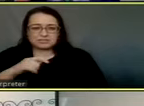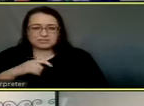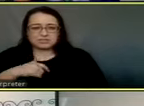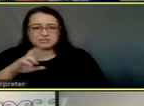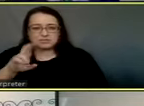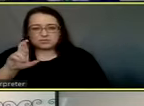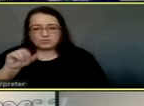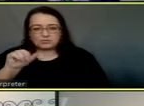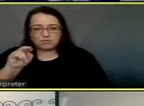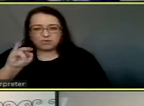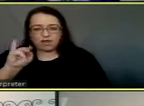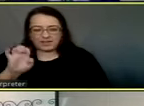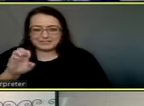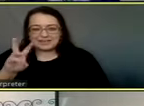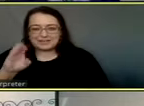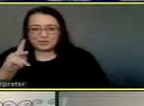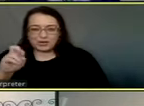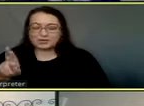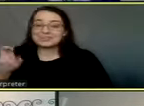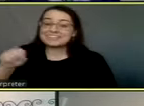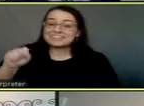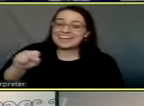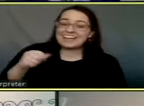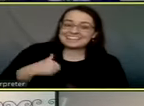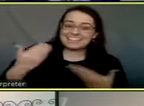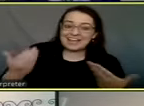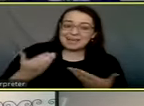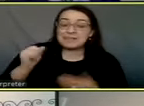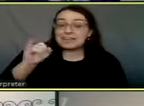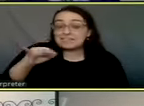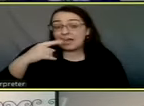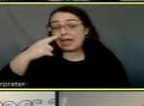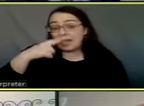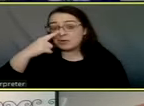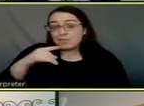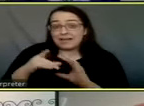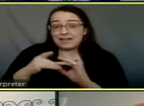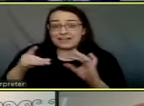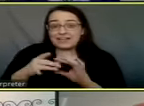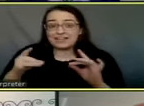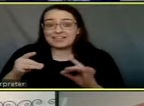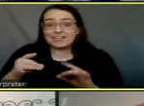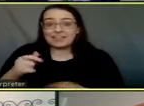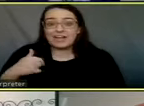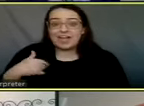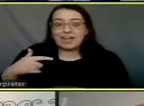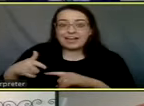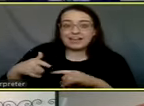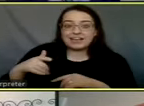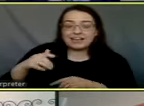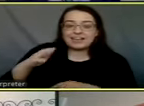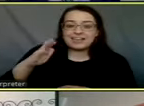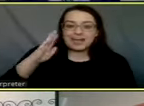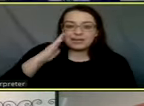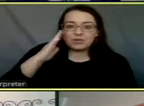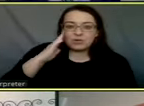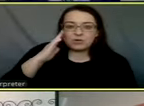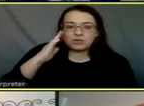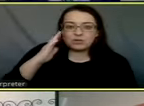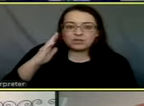Ronnie Walker on? Yes, you do. Yes. If I could say a few things. I hope to talk to you guys, and I know this is,